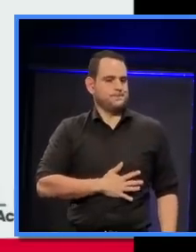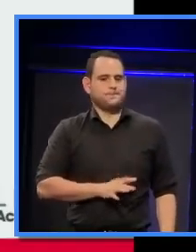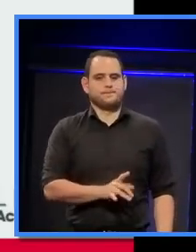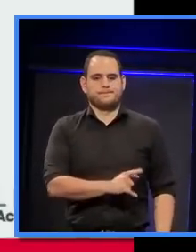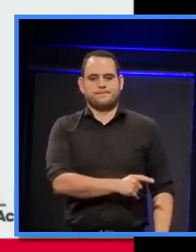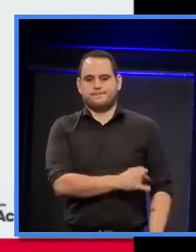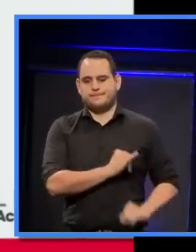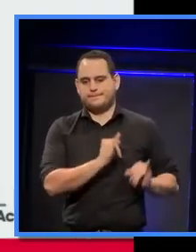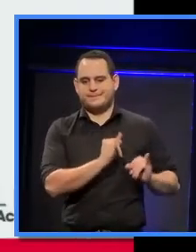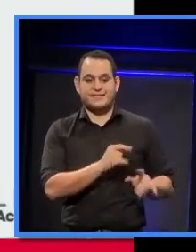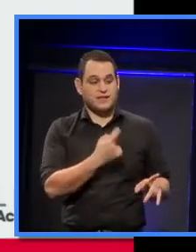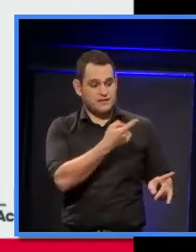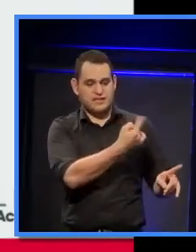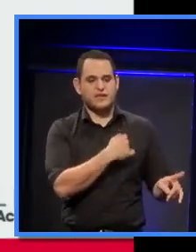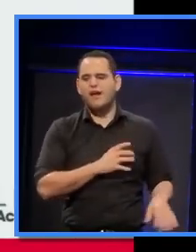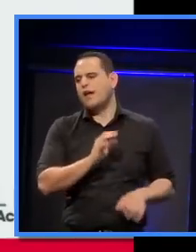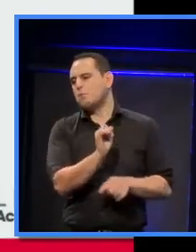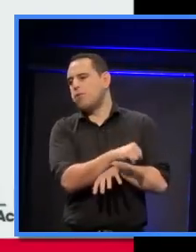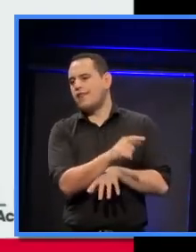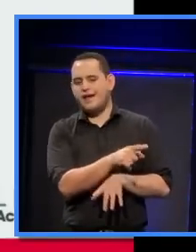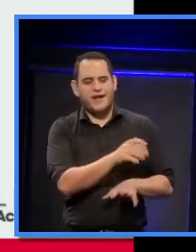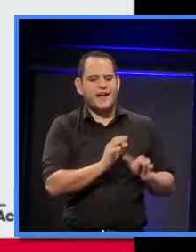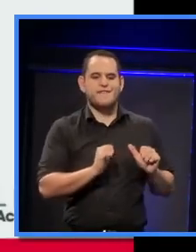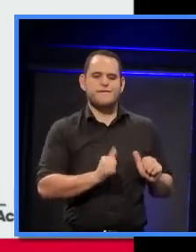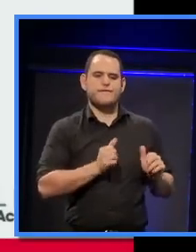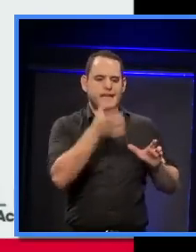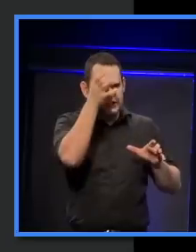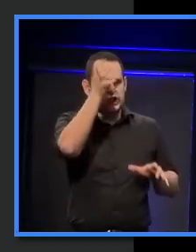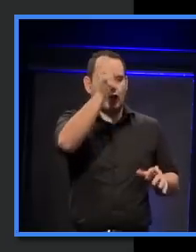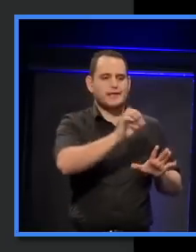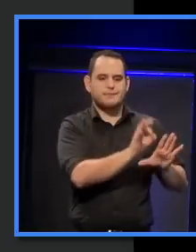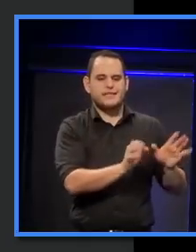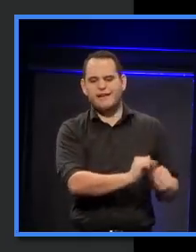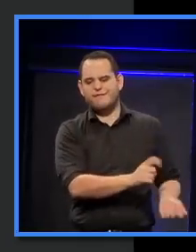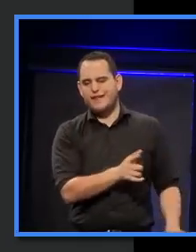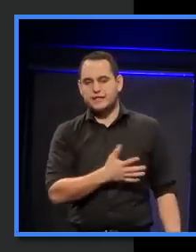disaster. They said, never mind. He's done the concept design.